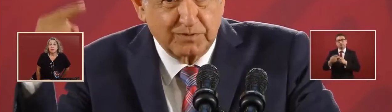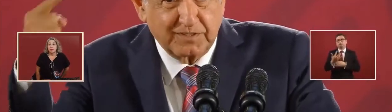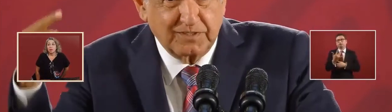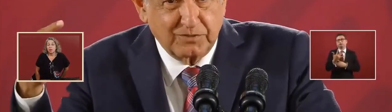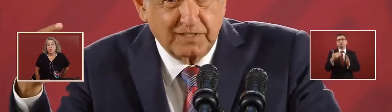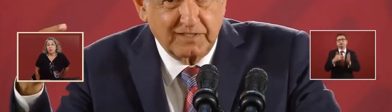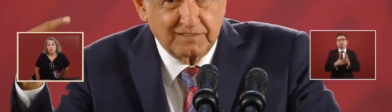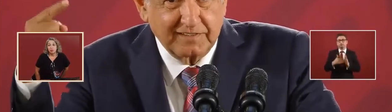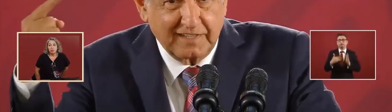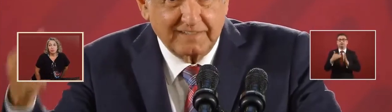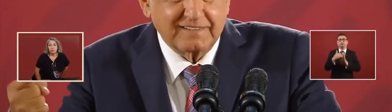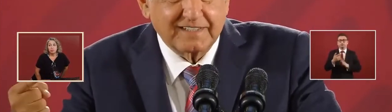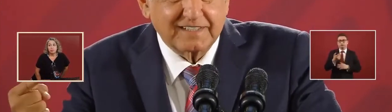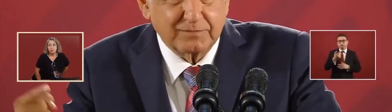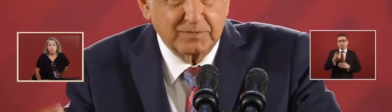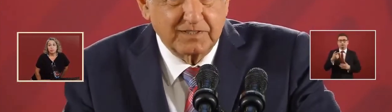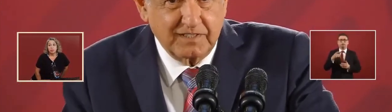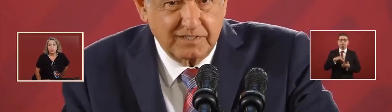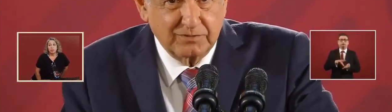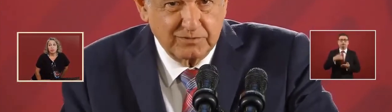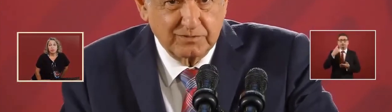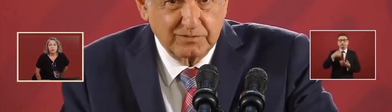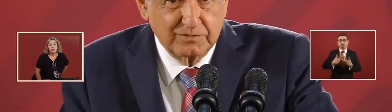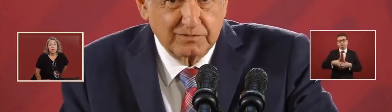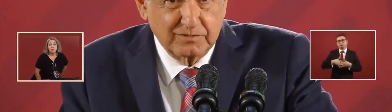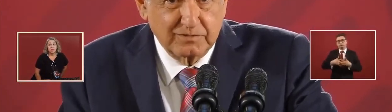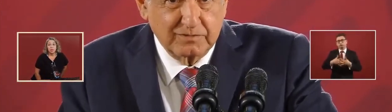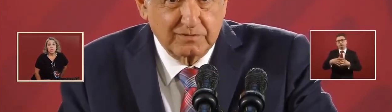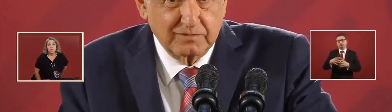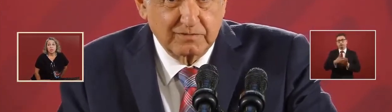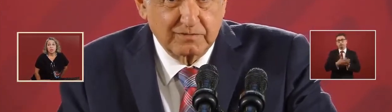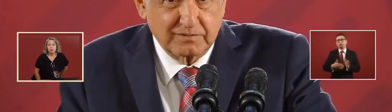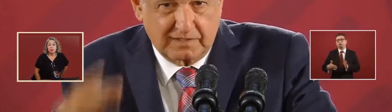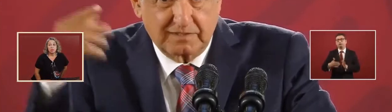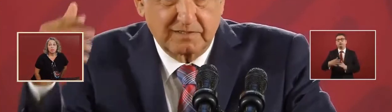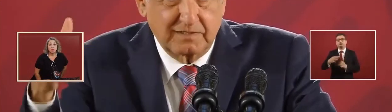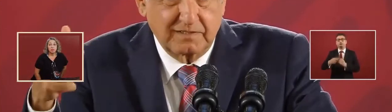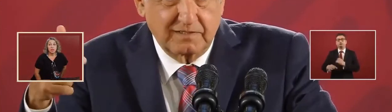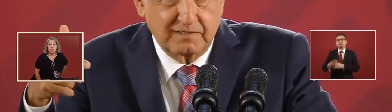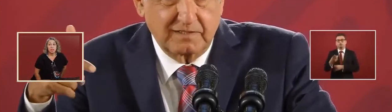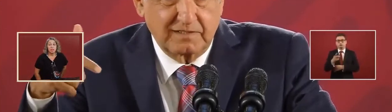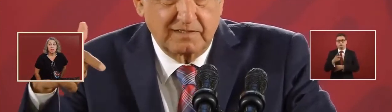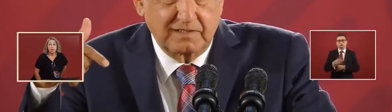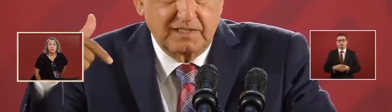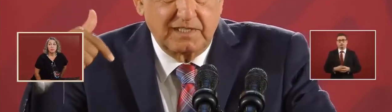fifty million before the end of the year to increase